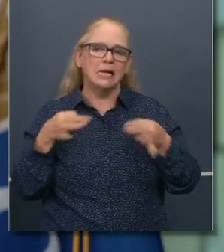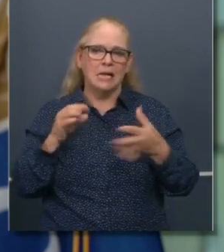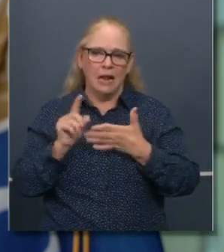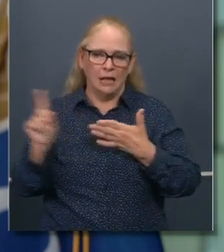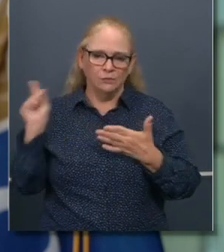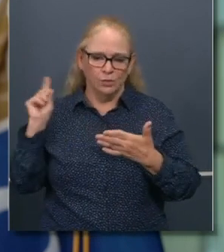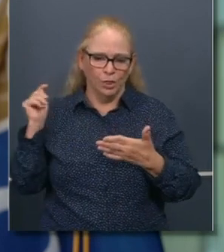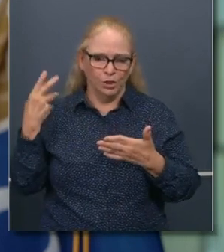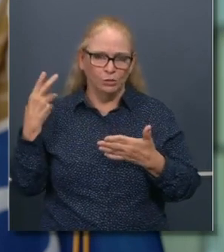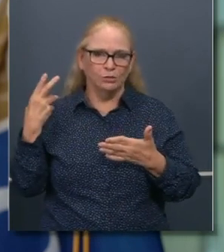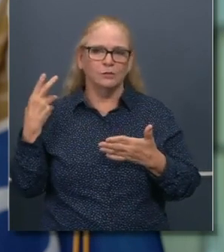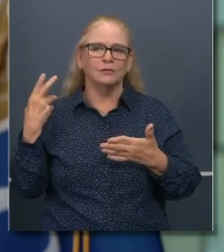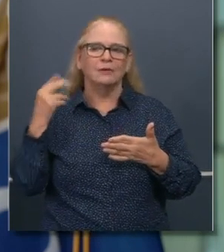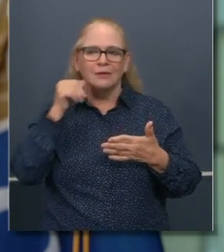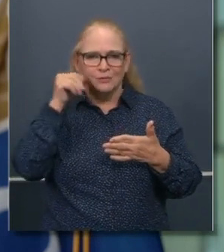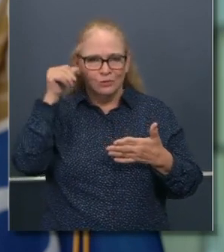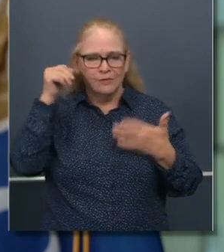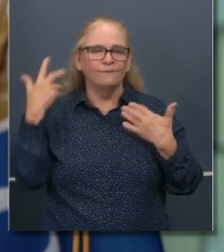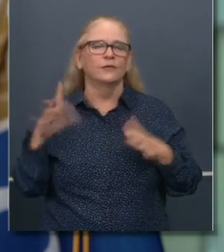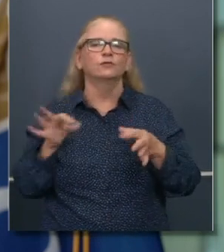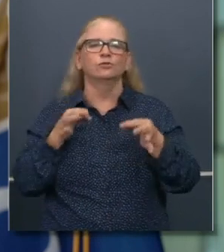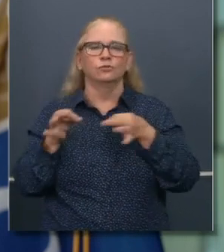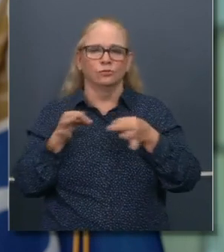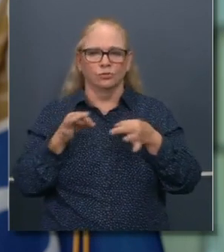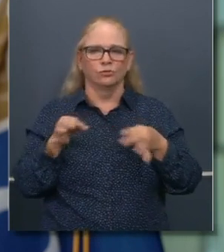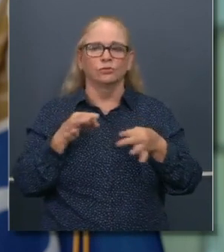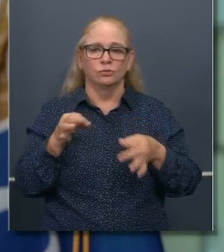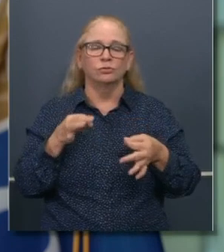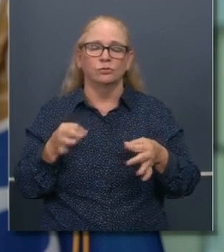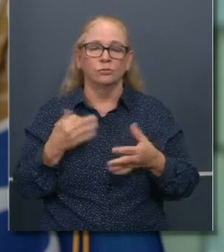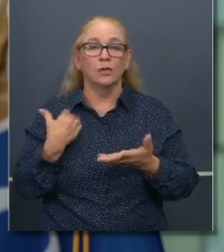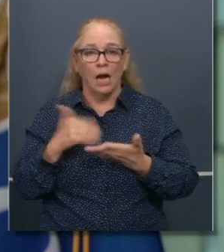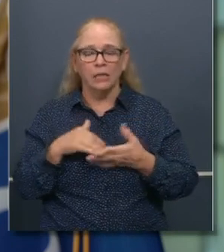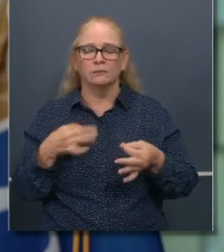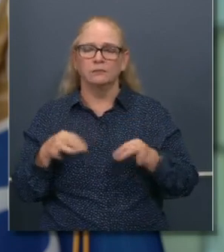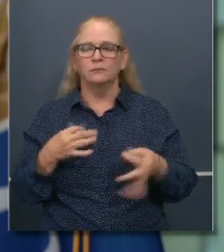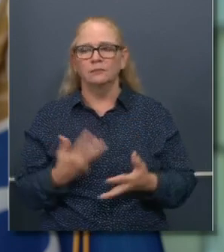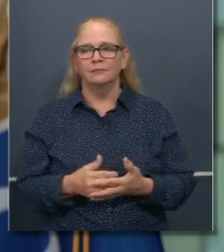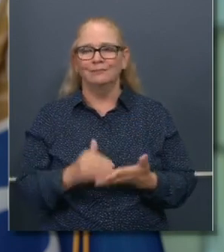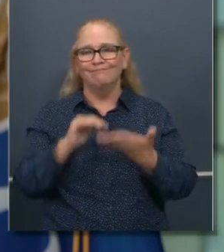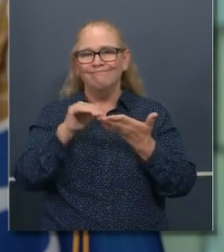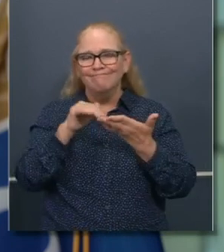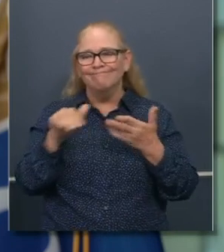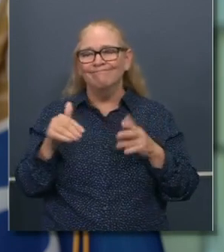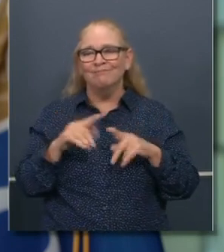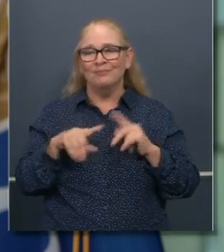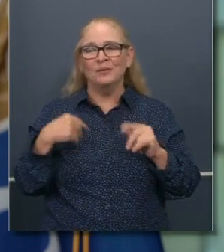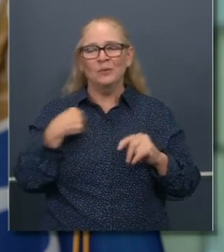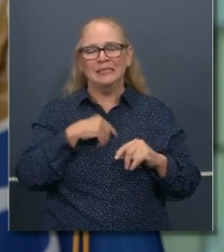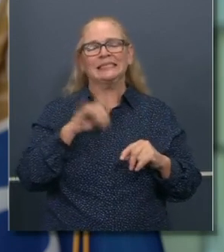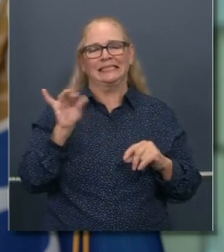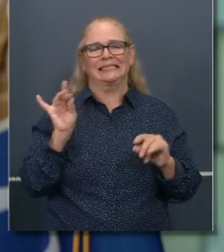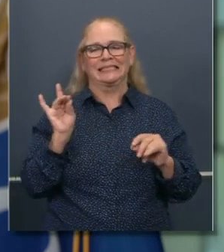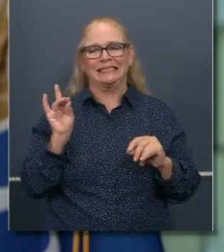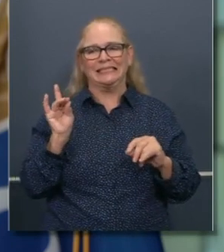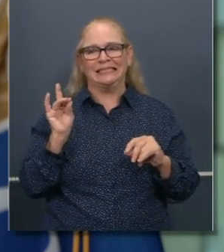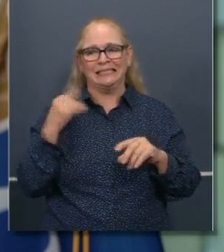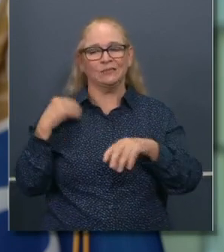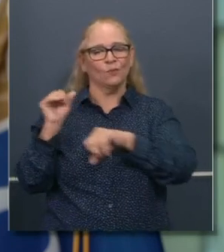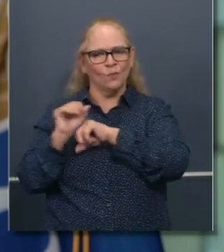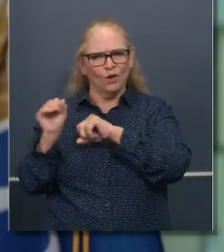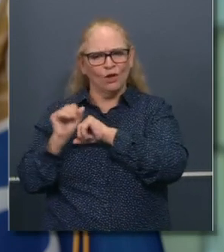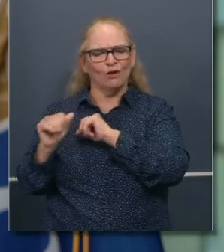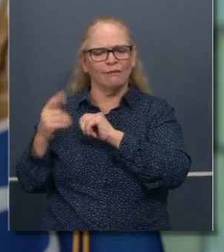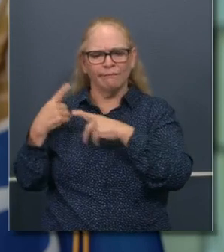forgive me, uh, just in the spirit, uh, of, uh, the work that was presented and work that has been done, including, uh,